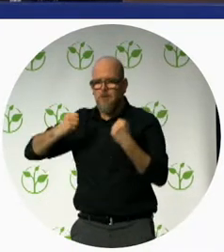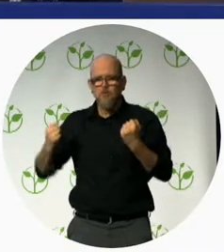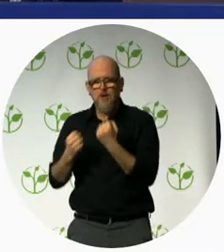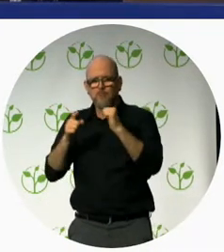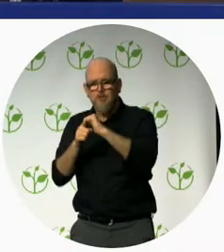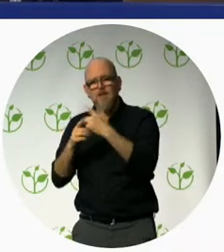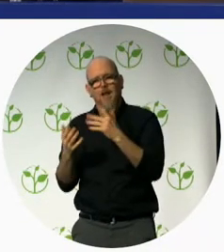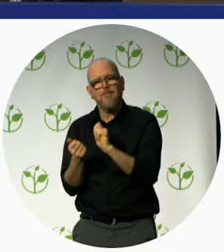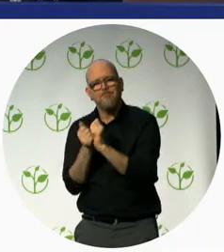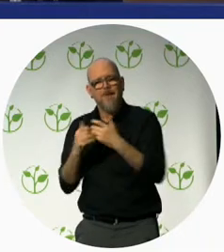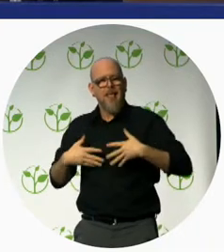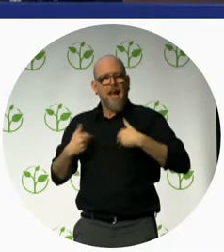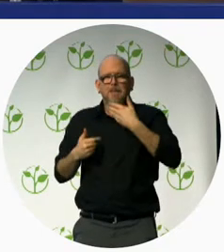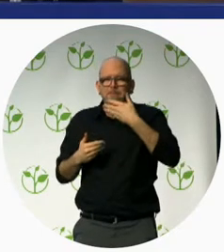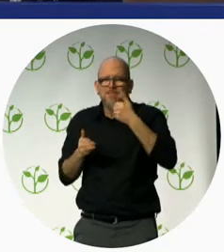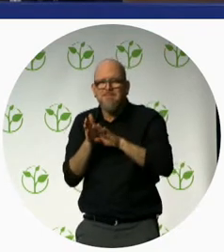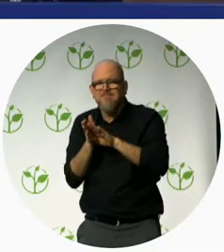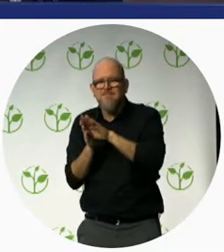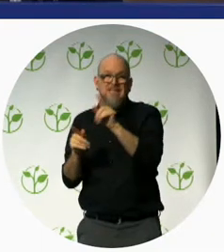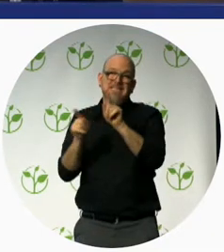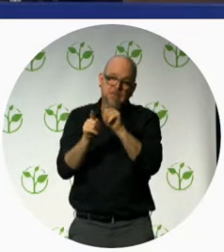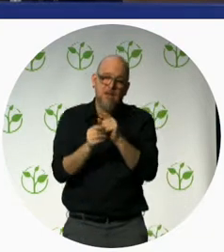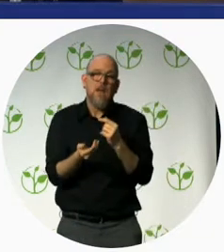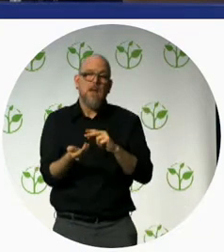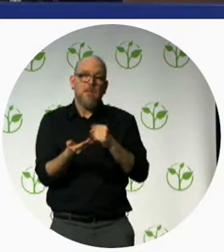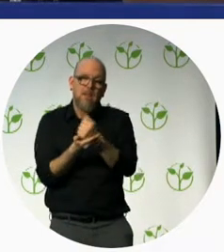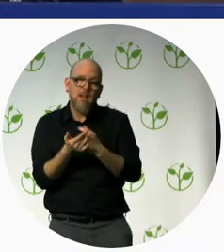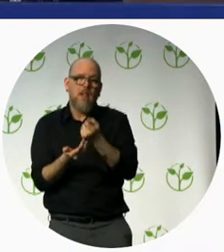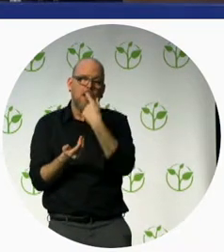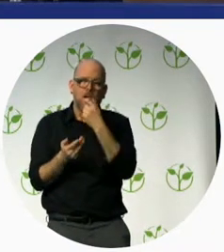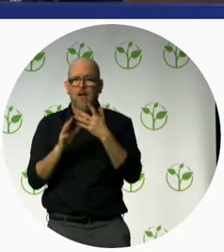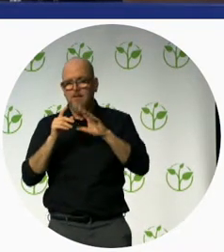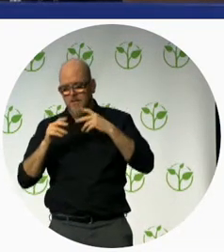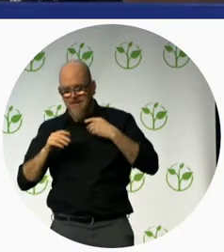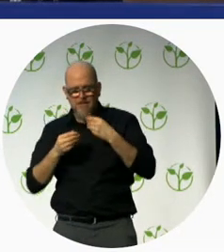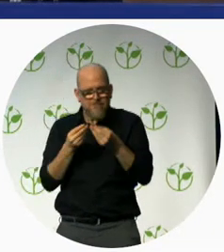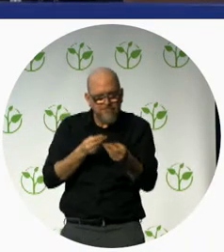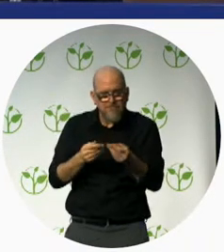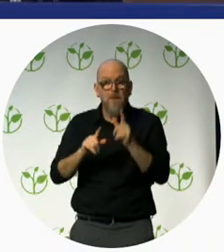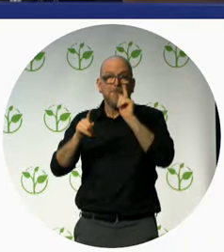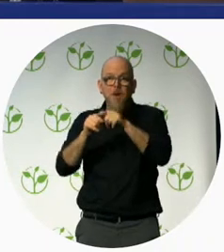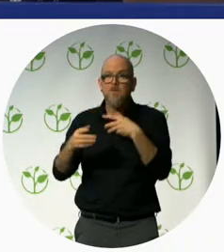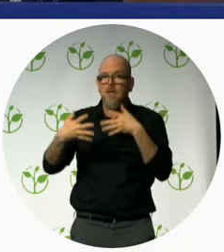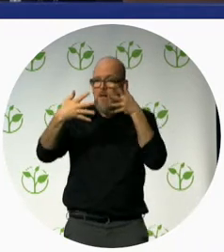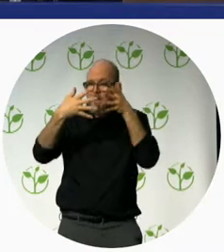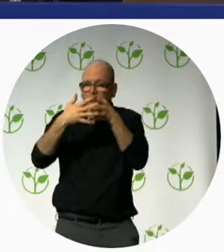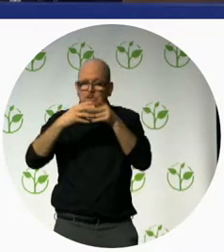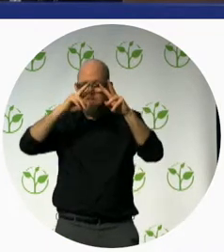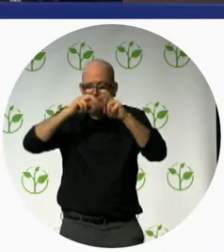detailed medical assessment and once they are diagnosed with the condition then we start providing them with the services